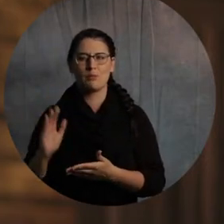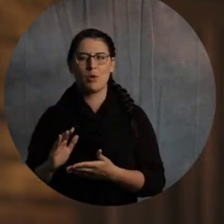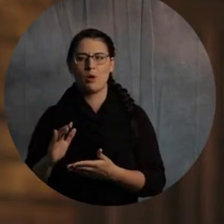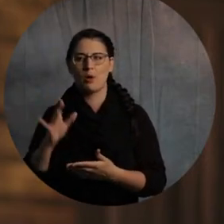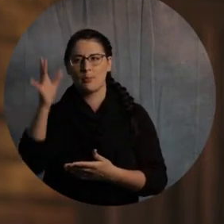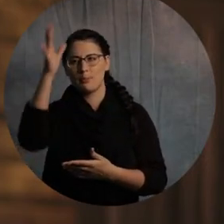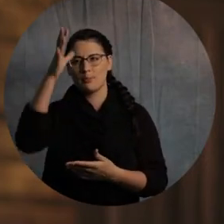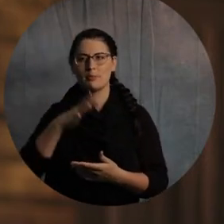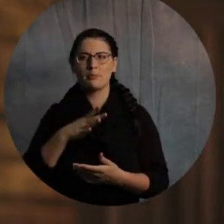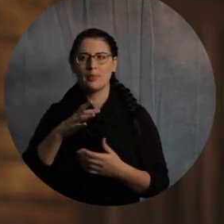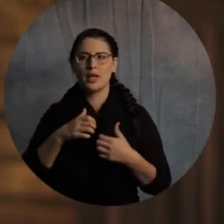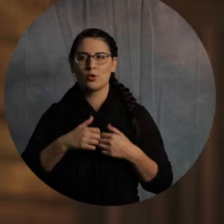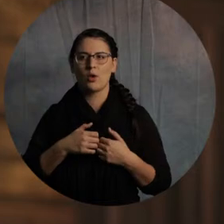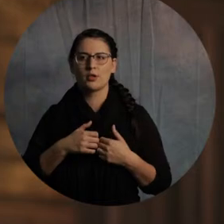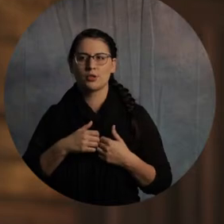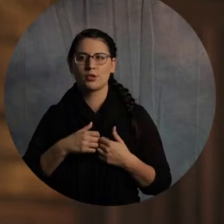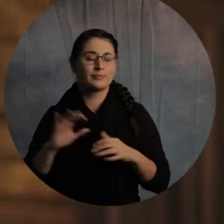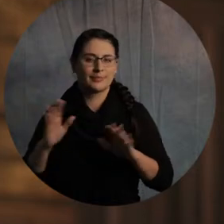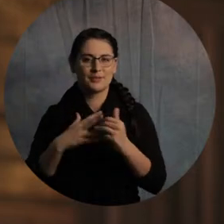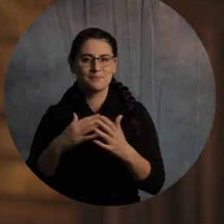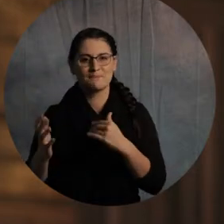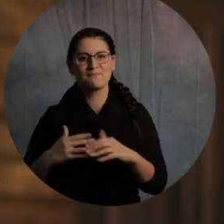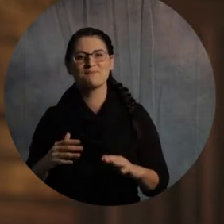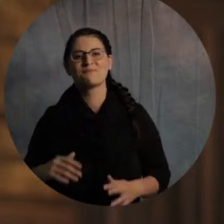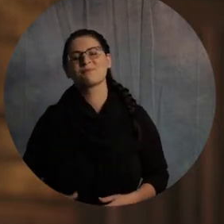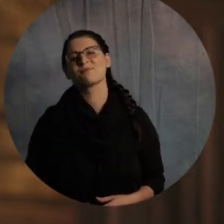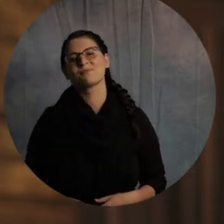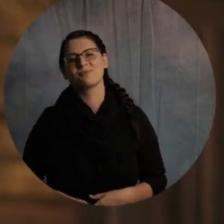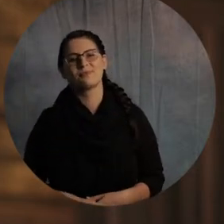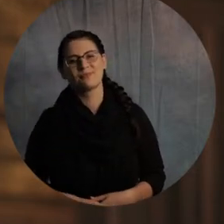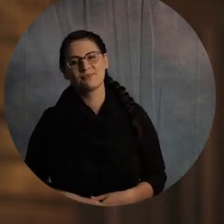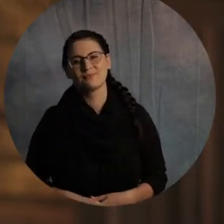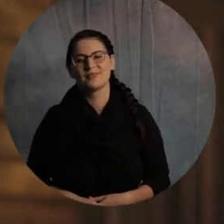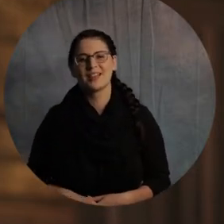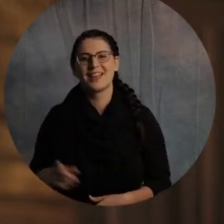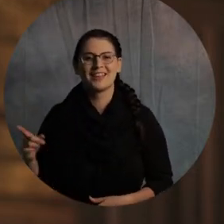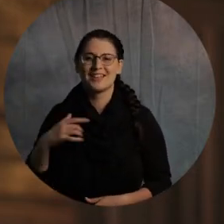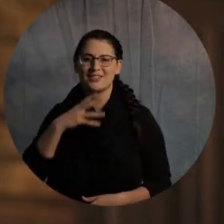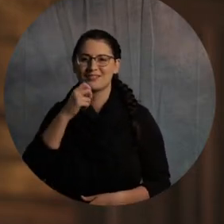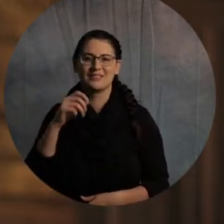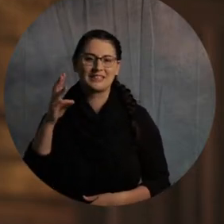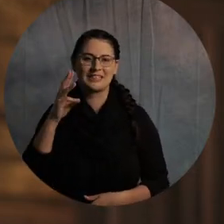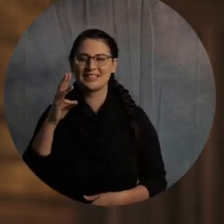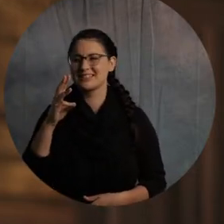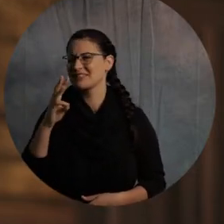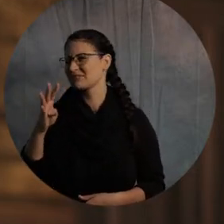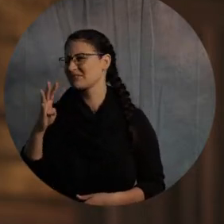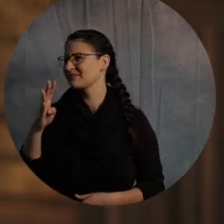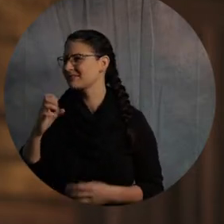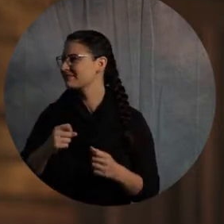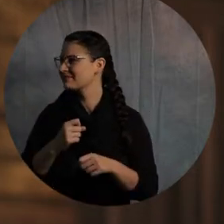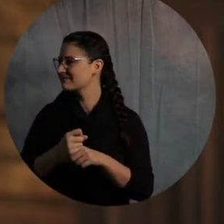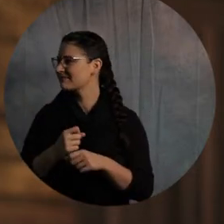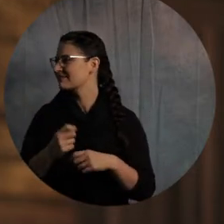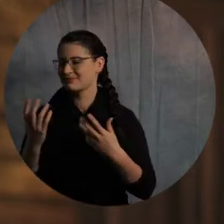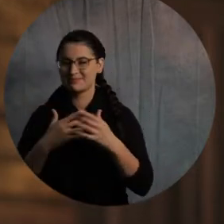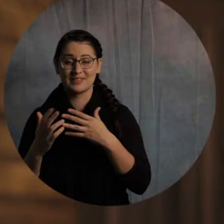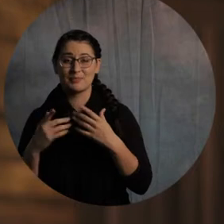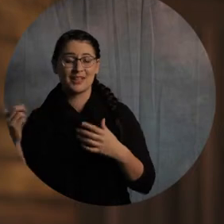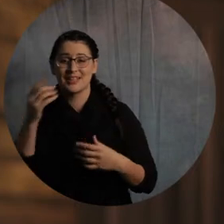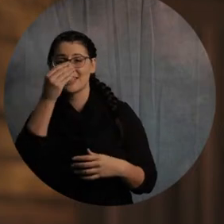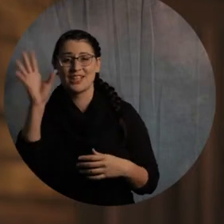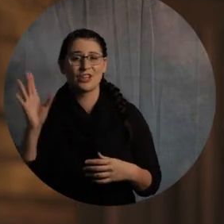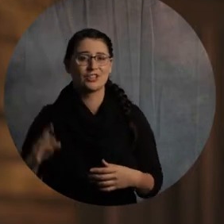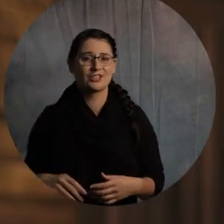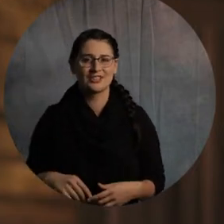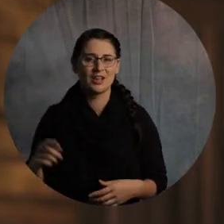I mean, he's just that cool. He's like 60... I don't know how old you are, Larry. You're old. All right. And he just doesn't care,